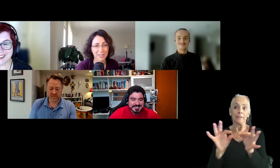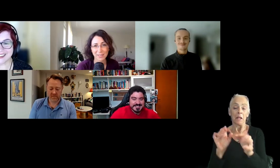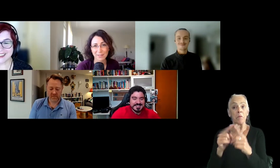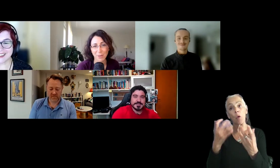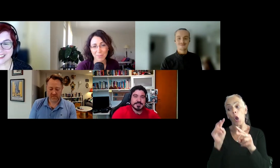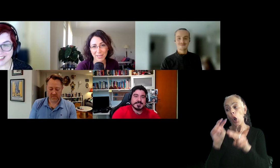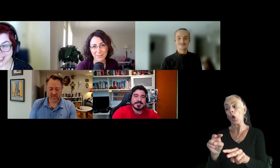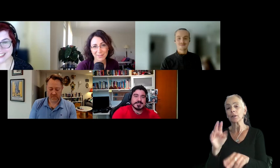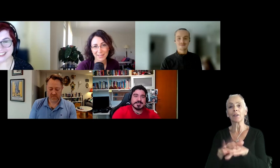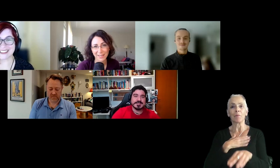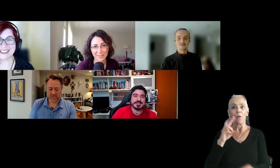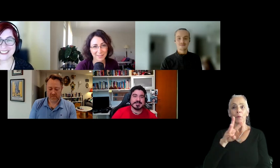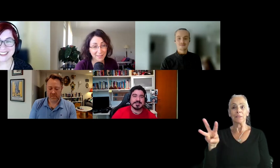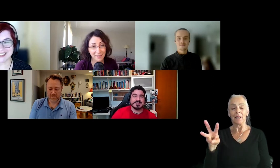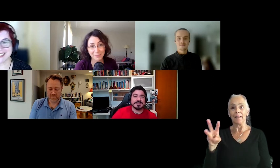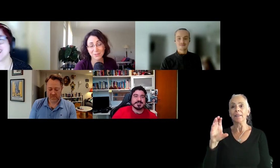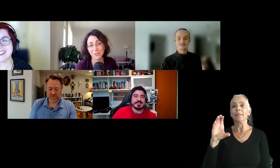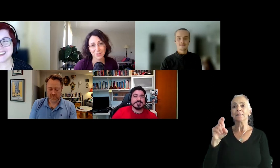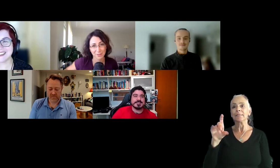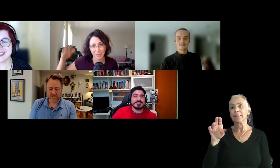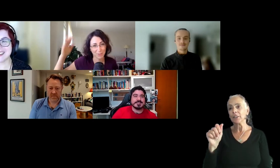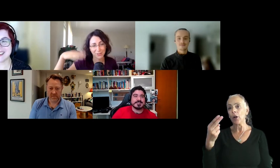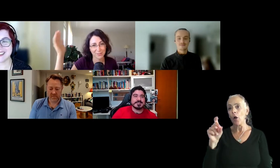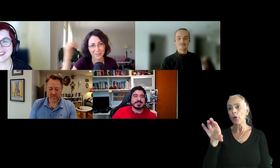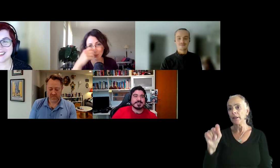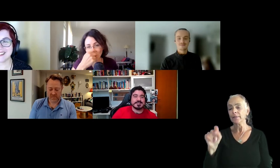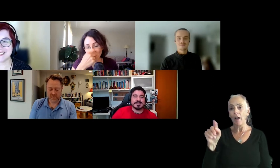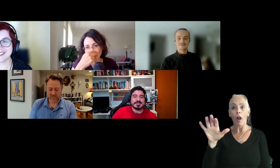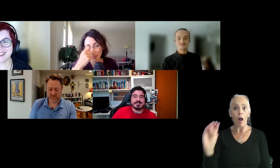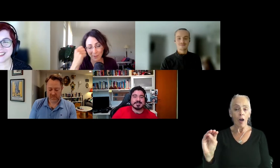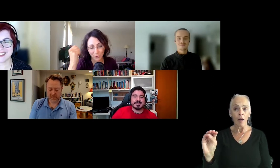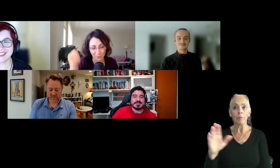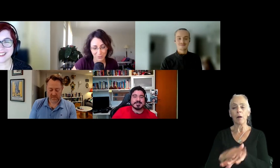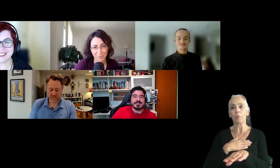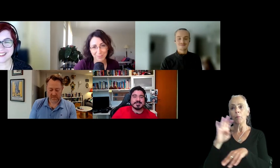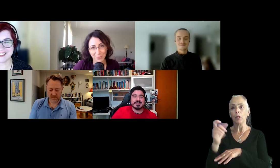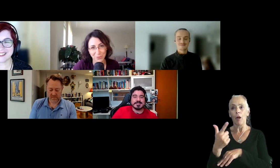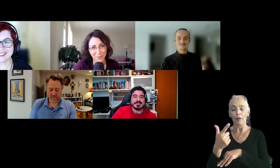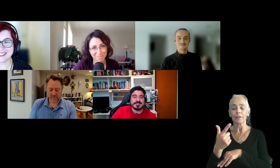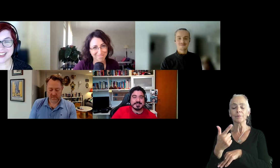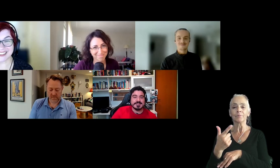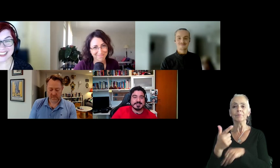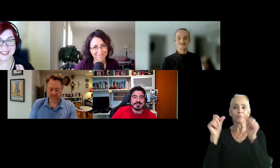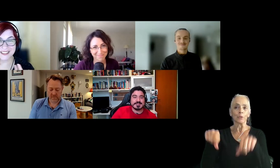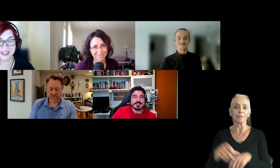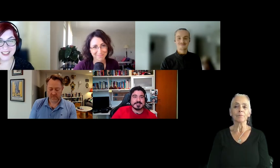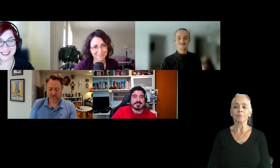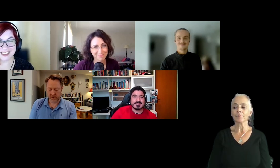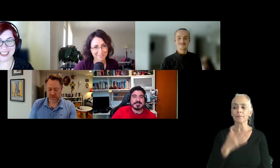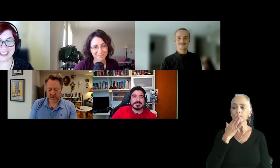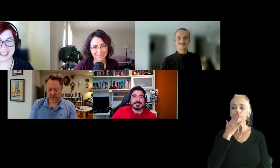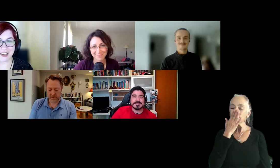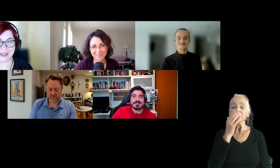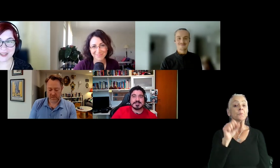take a look at it, it's on my website, ciliahooded.com. And you'll see it's on my blog. It's one of the most recent posts. Yes. Let's do